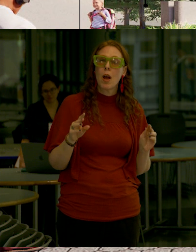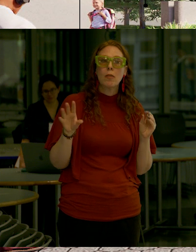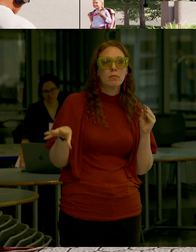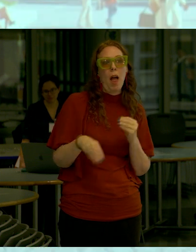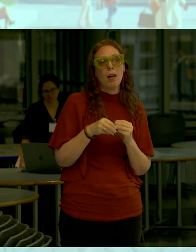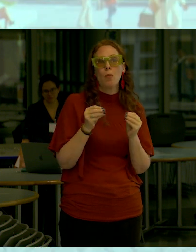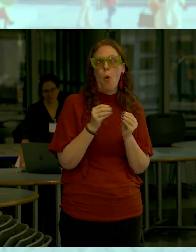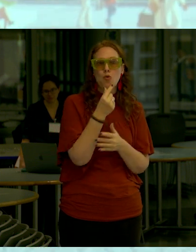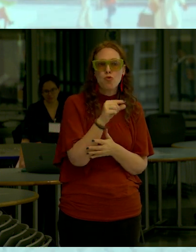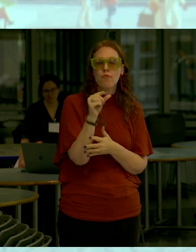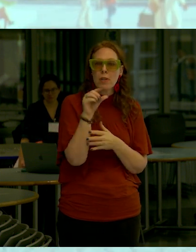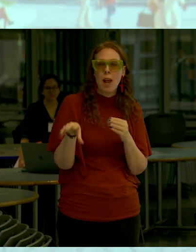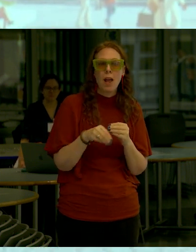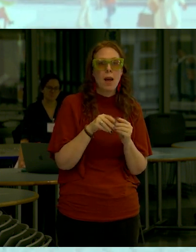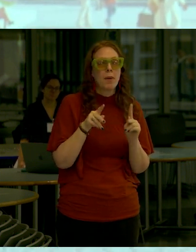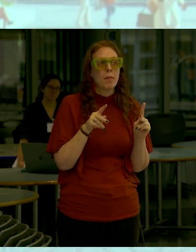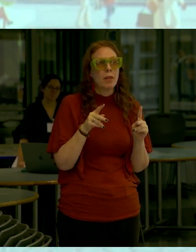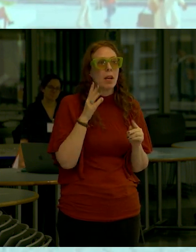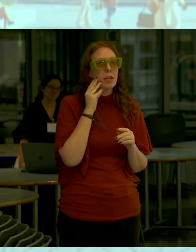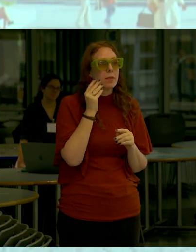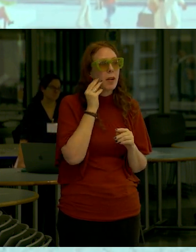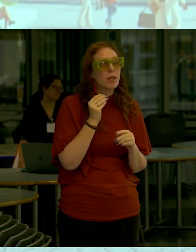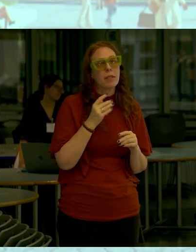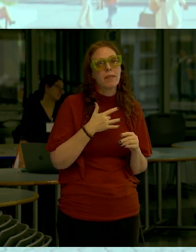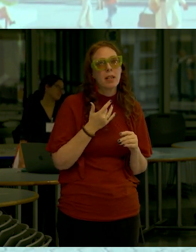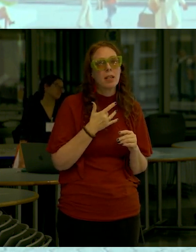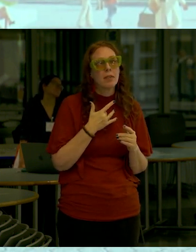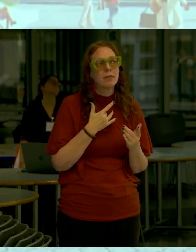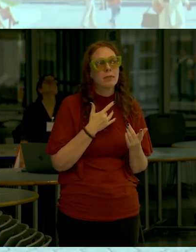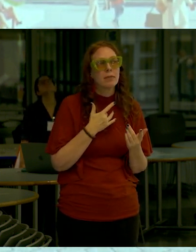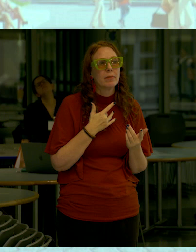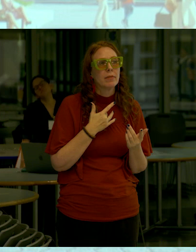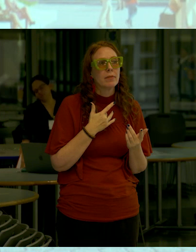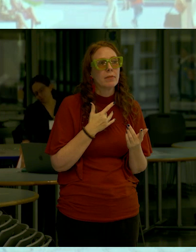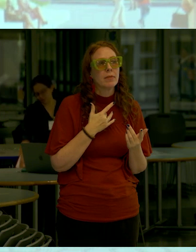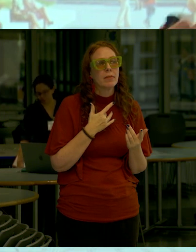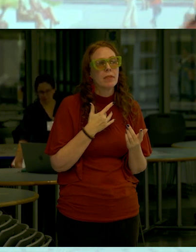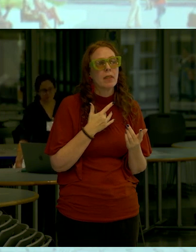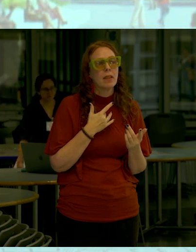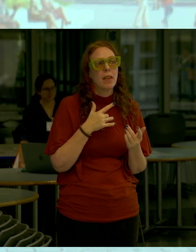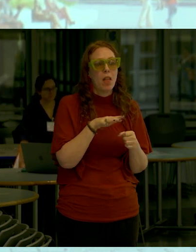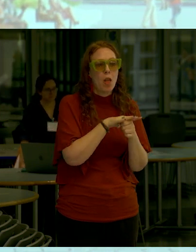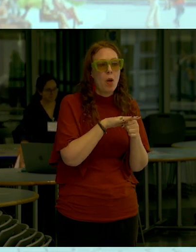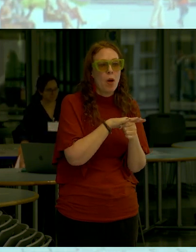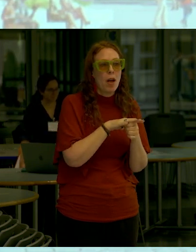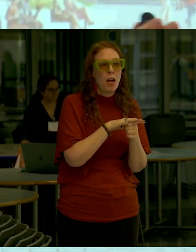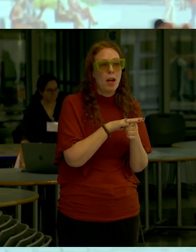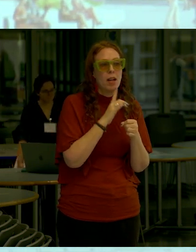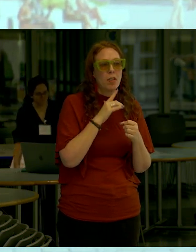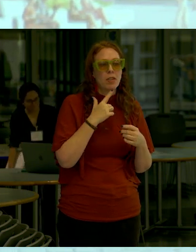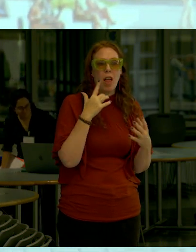as we can on that because we don't want people to experience any type, any sense in any location that there's an overwhelming